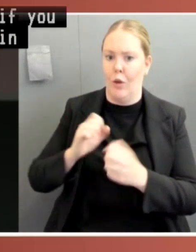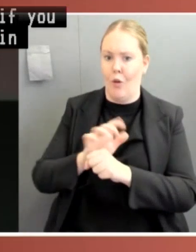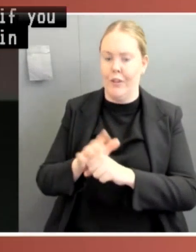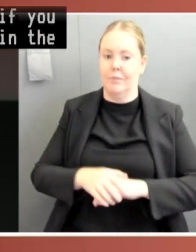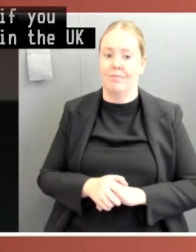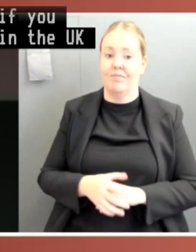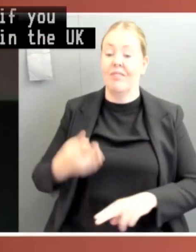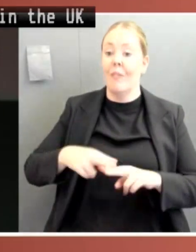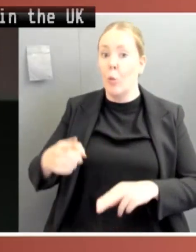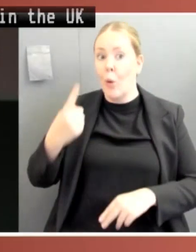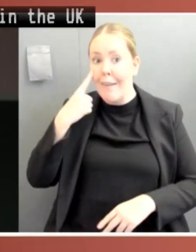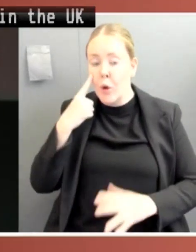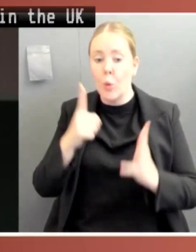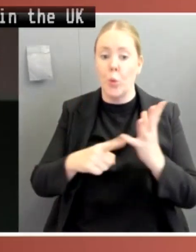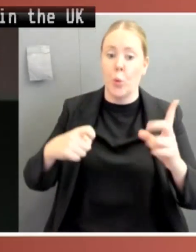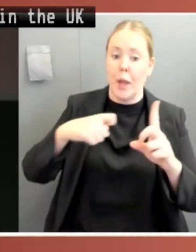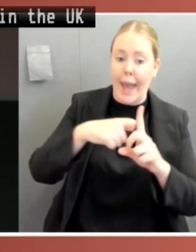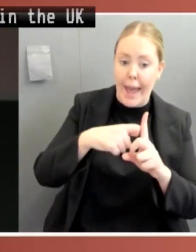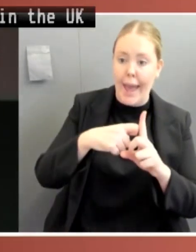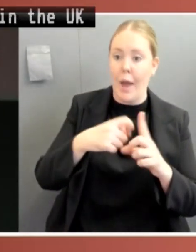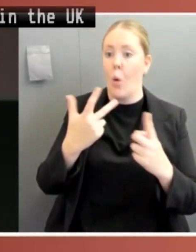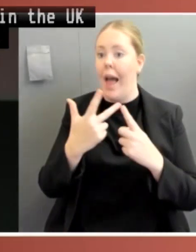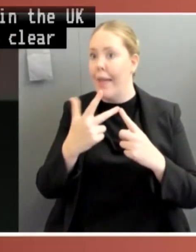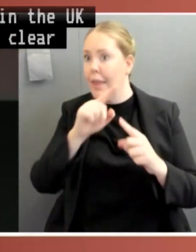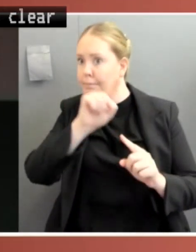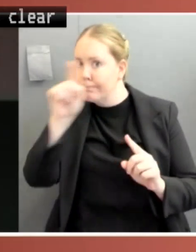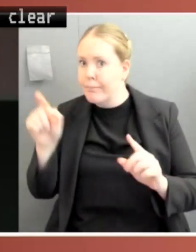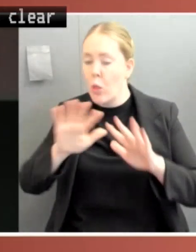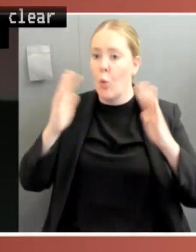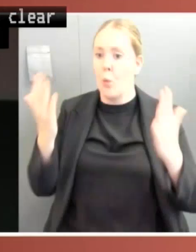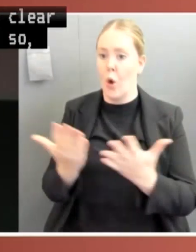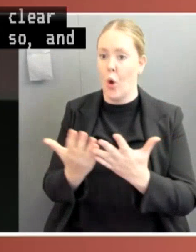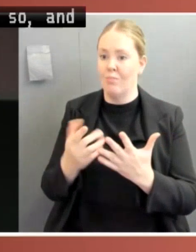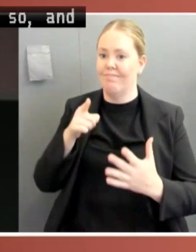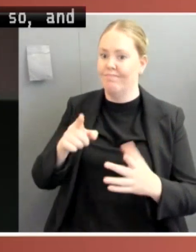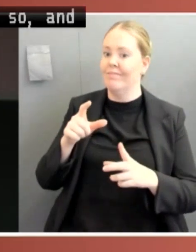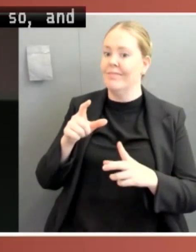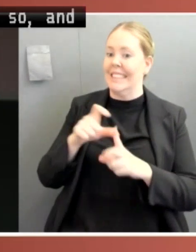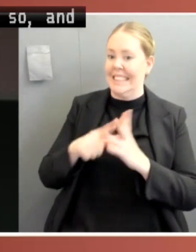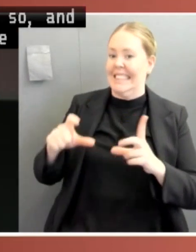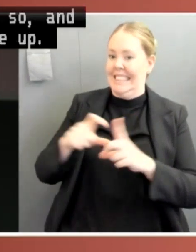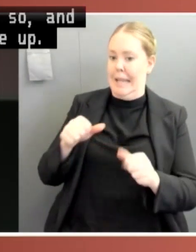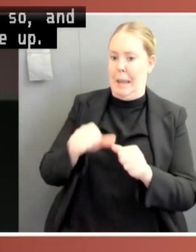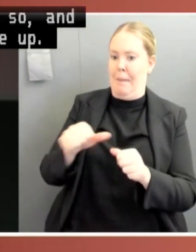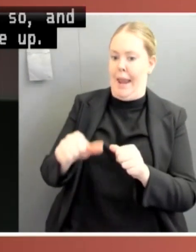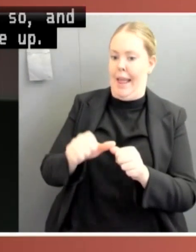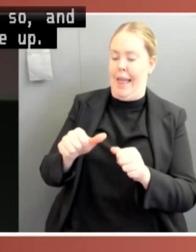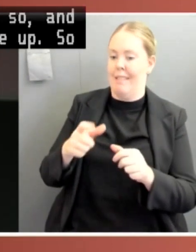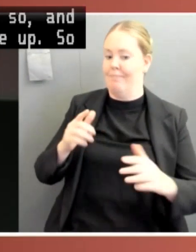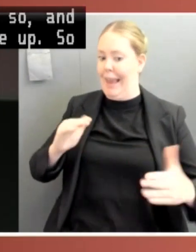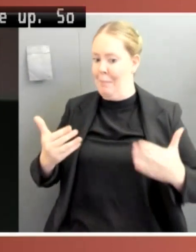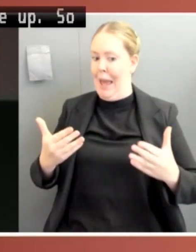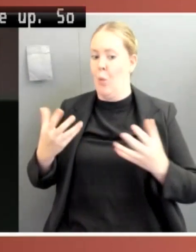other Parliaments did so and we have some ground to make up. So we're hopeful, perhaps optimistic, perhaps naive, about the